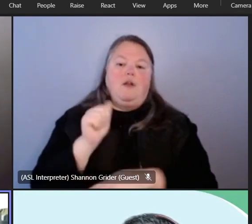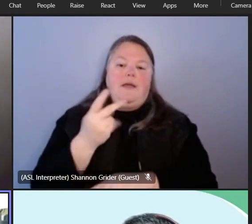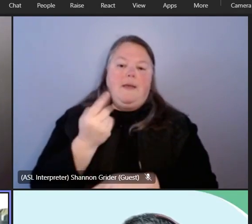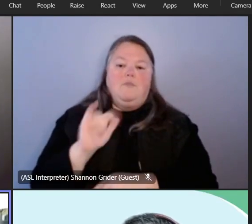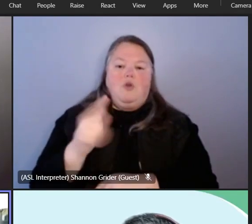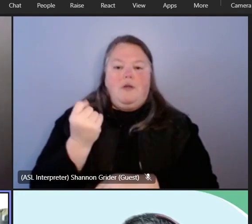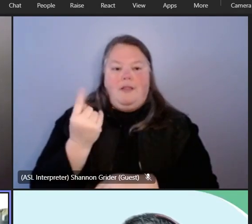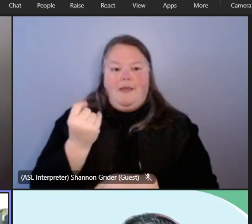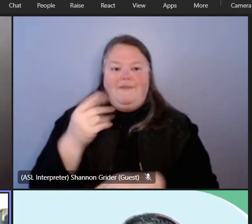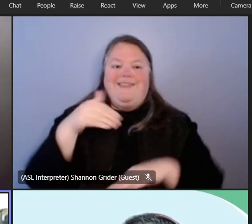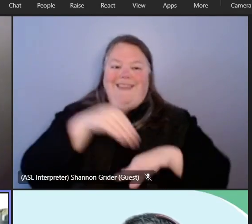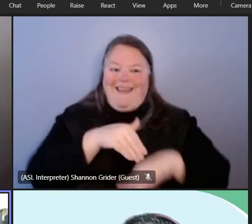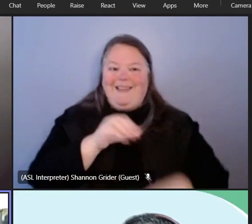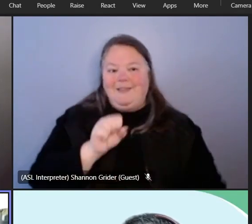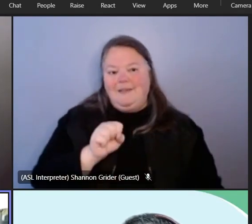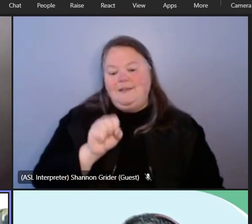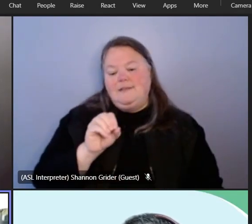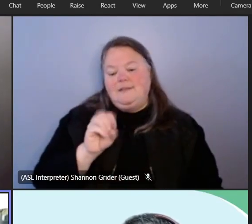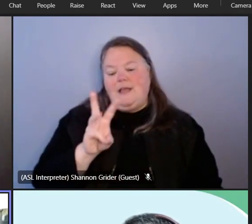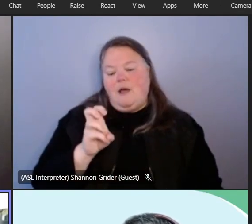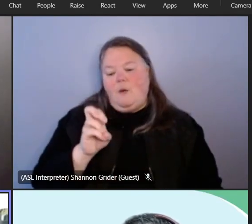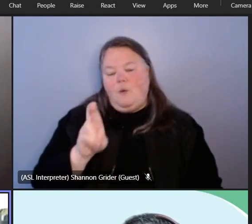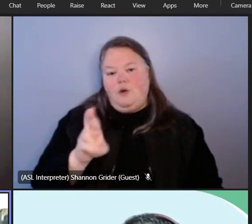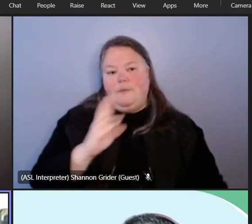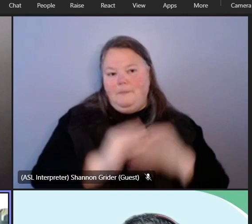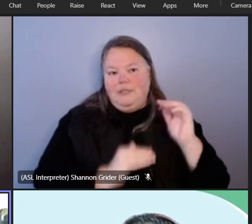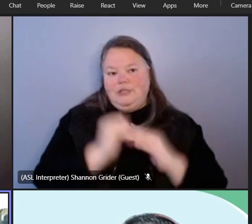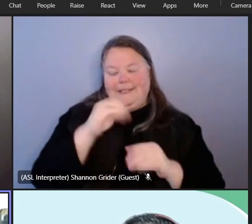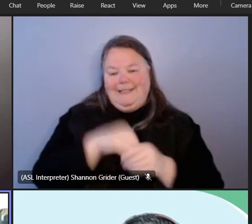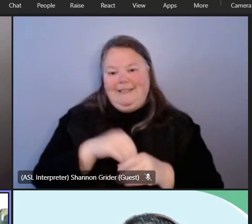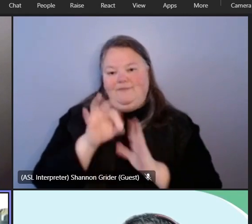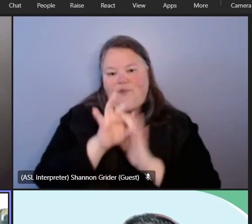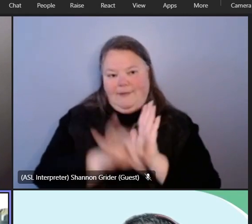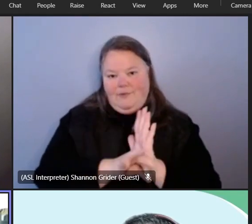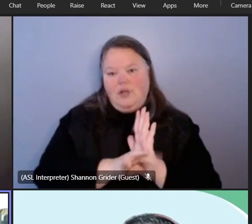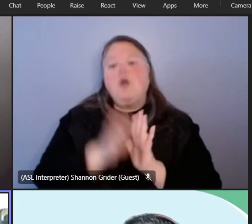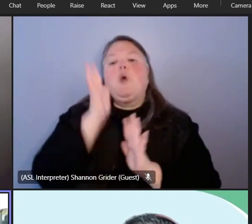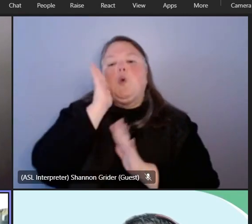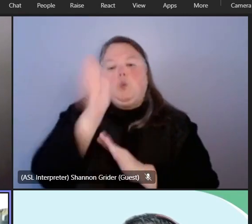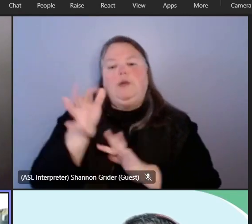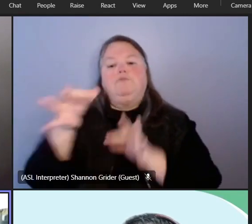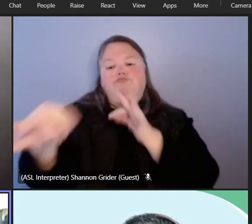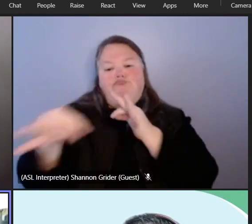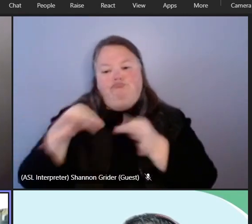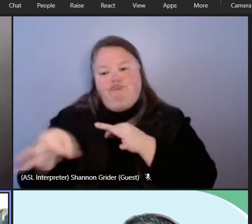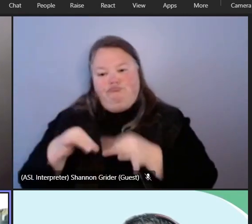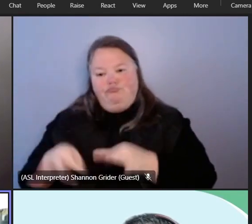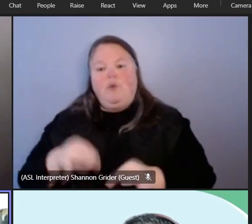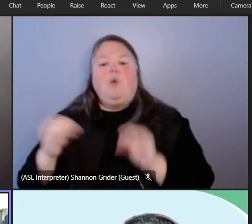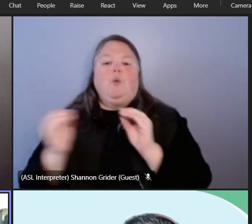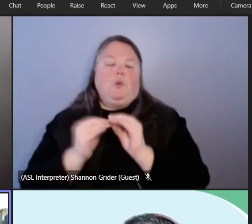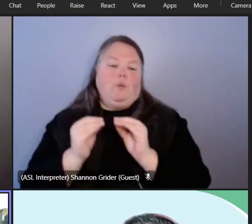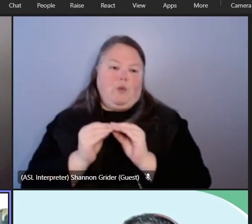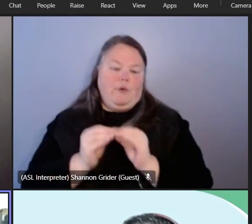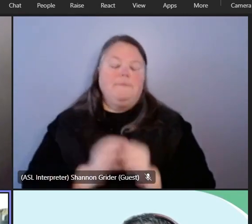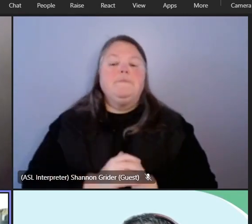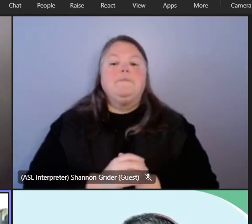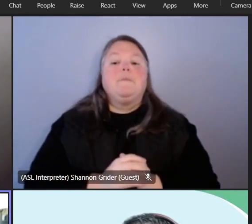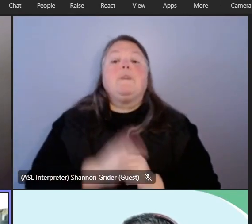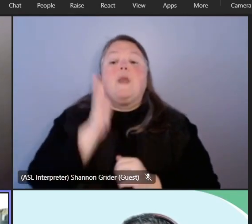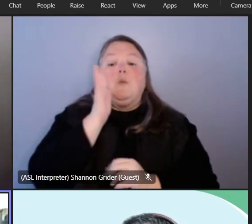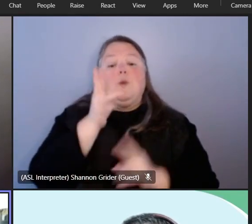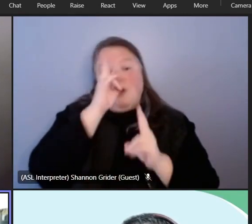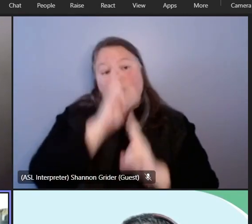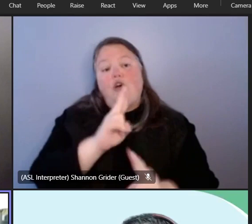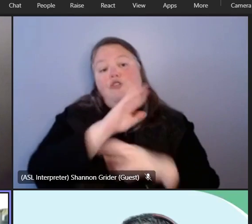it will be here at the sour building in frankfurt and you will be receiving more details as they become available we will also be honoring